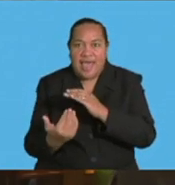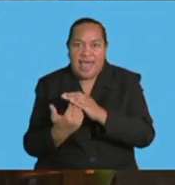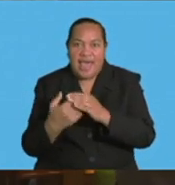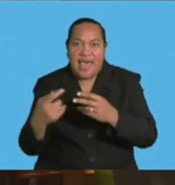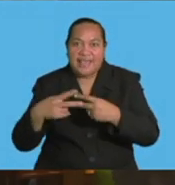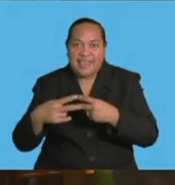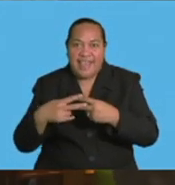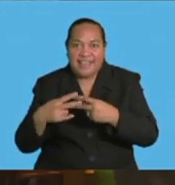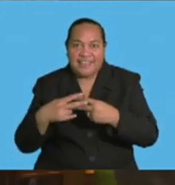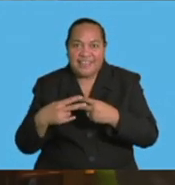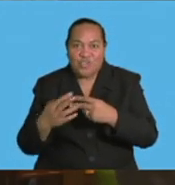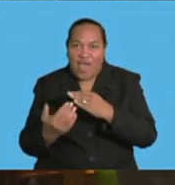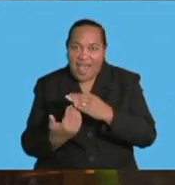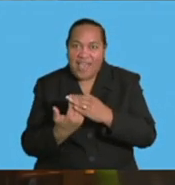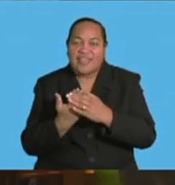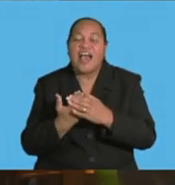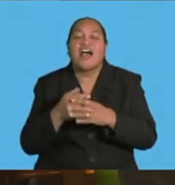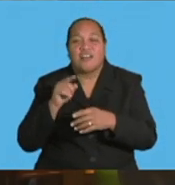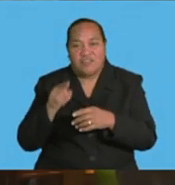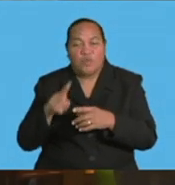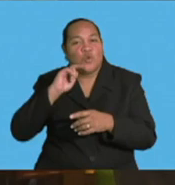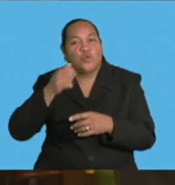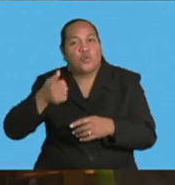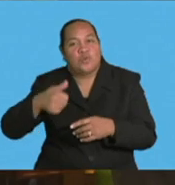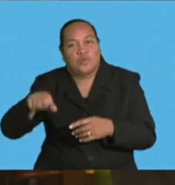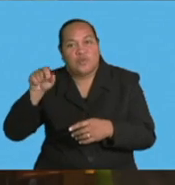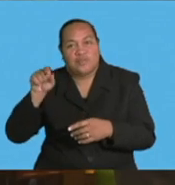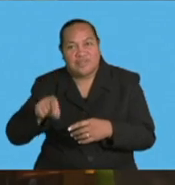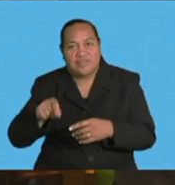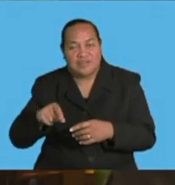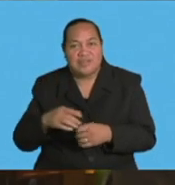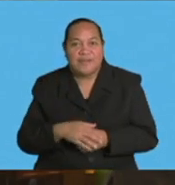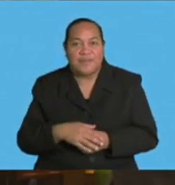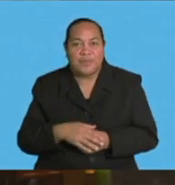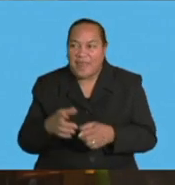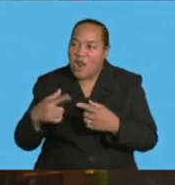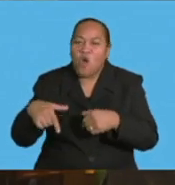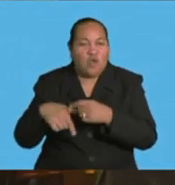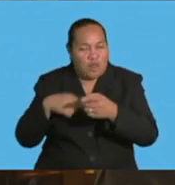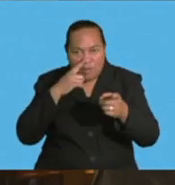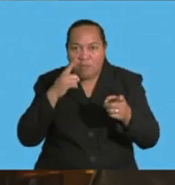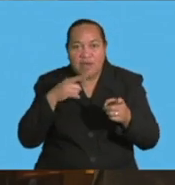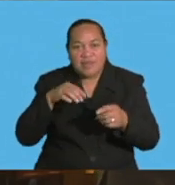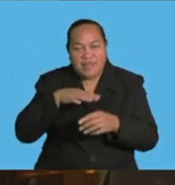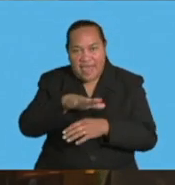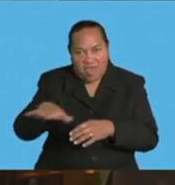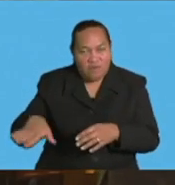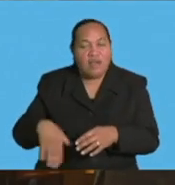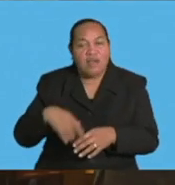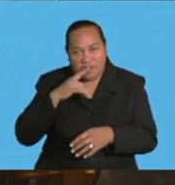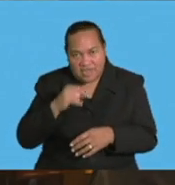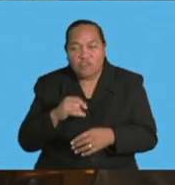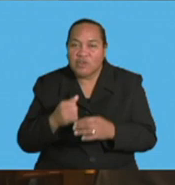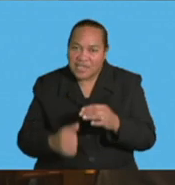And it will be also utilized by the locals within the area. So,